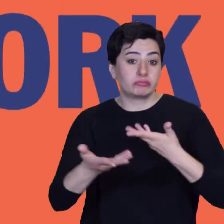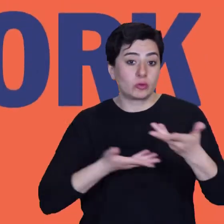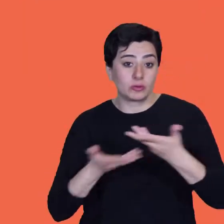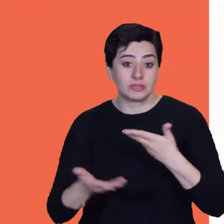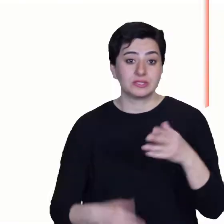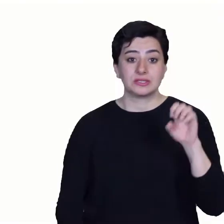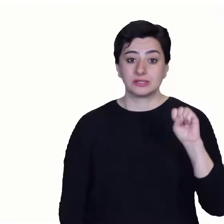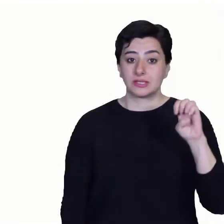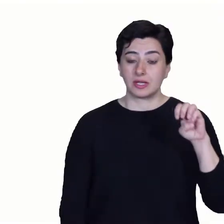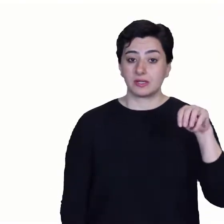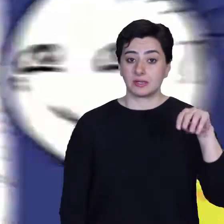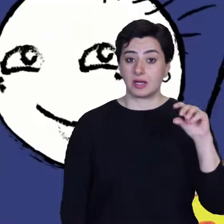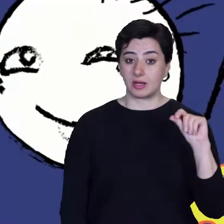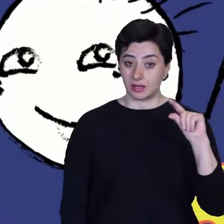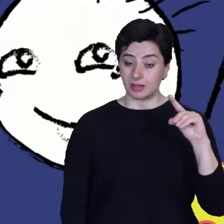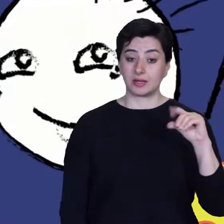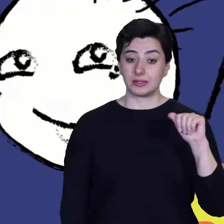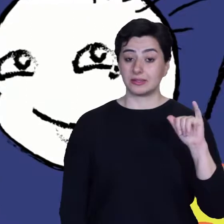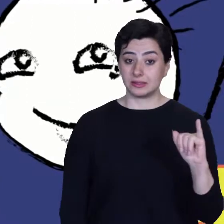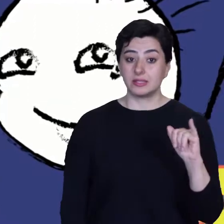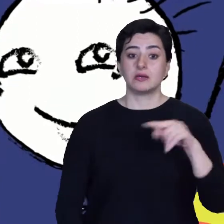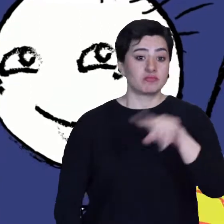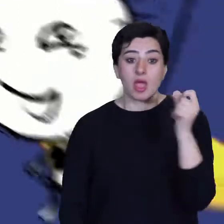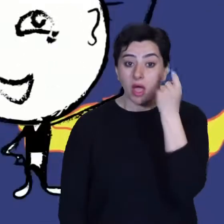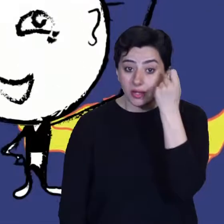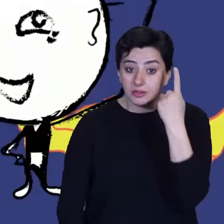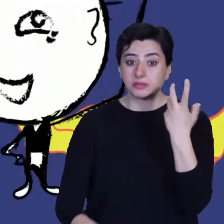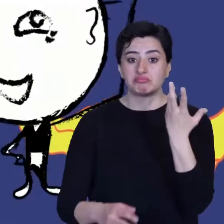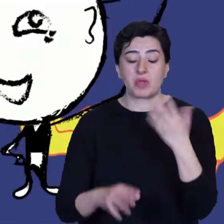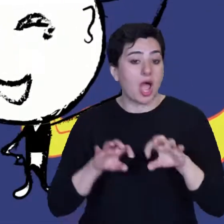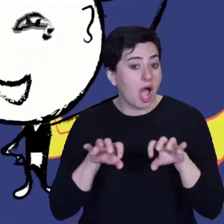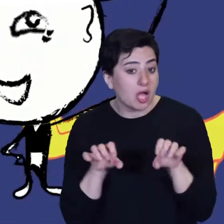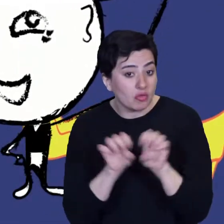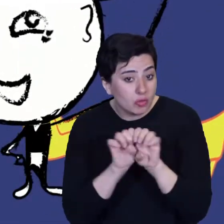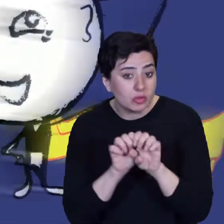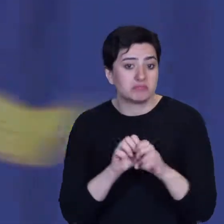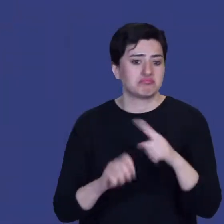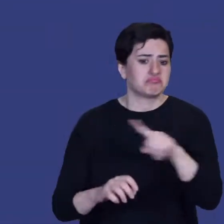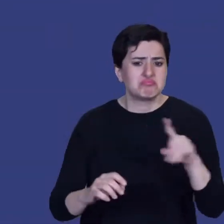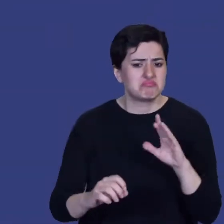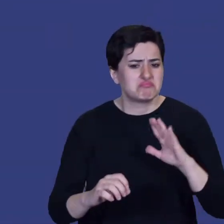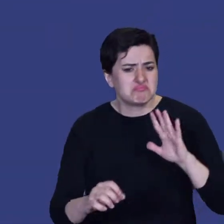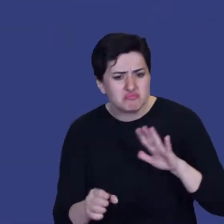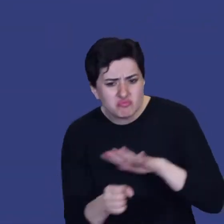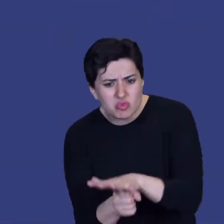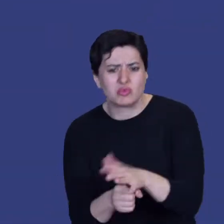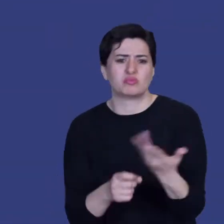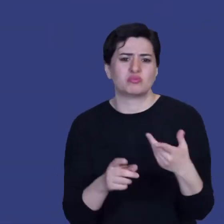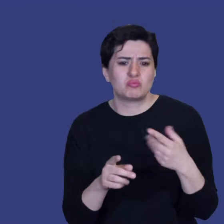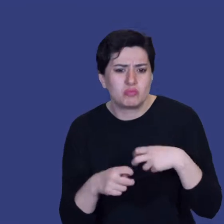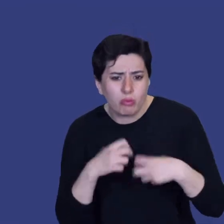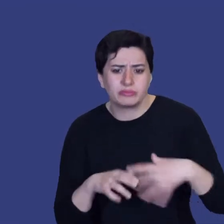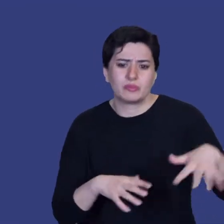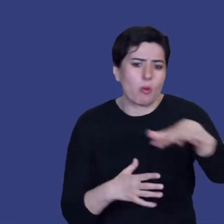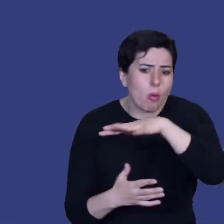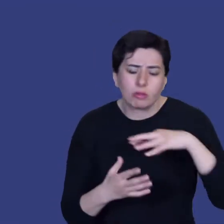Sendai Framework, we need to understand disasters, risks and hazards. The superhero boy rises in the air and